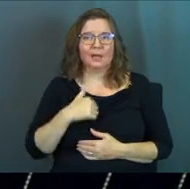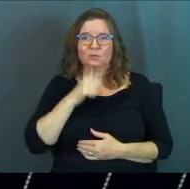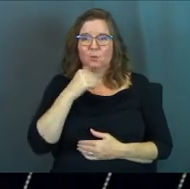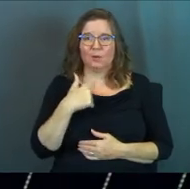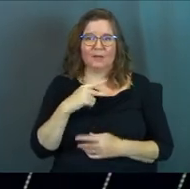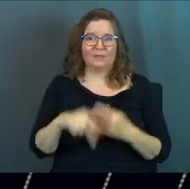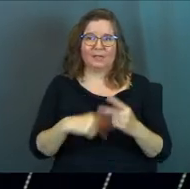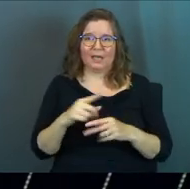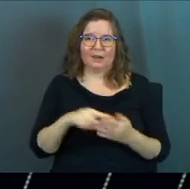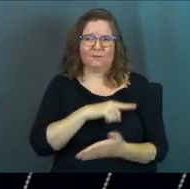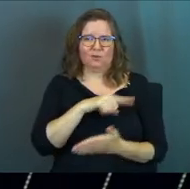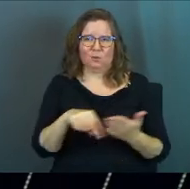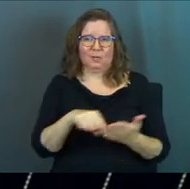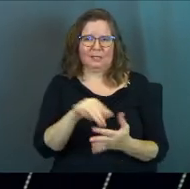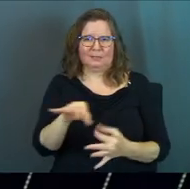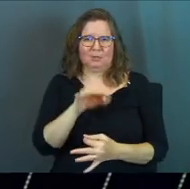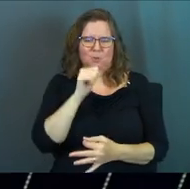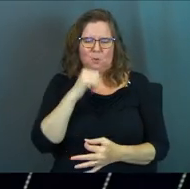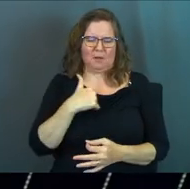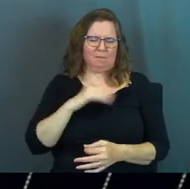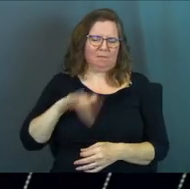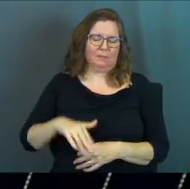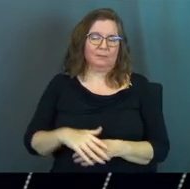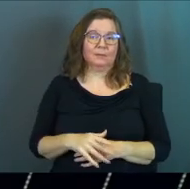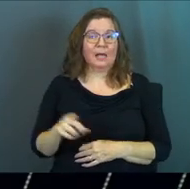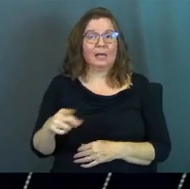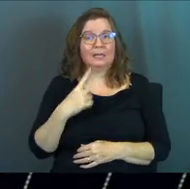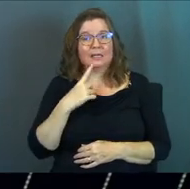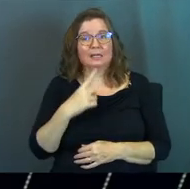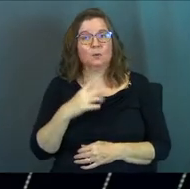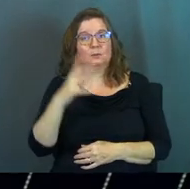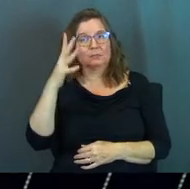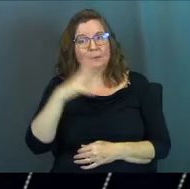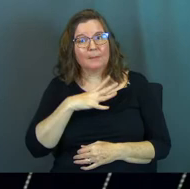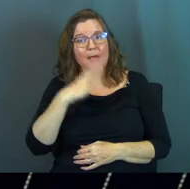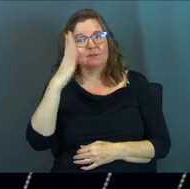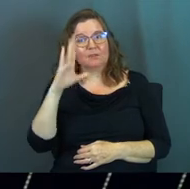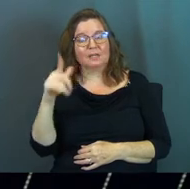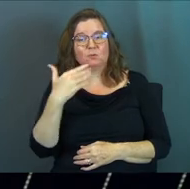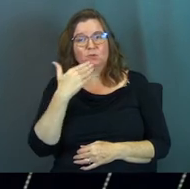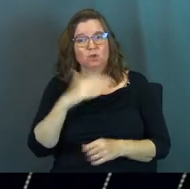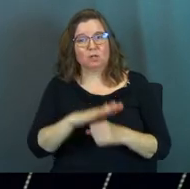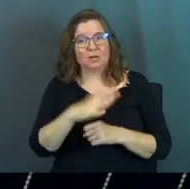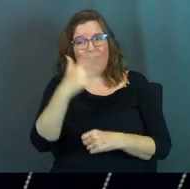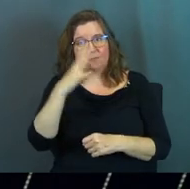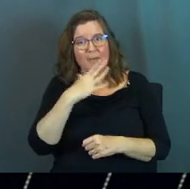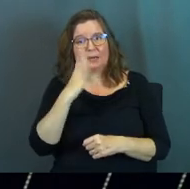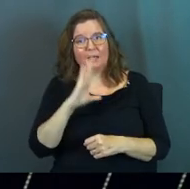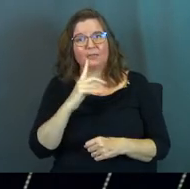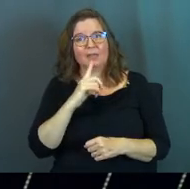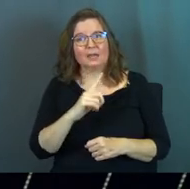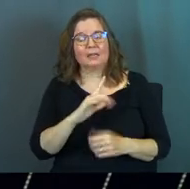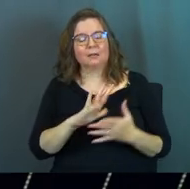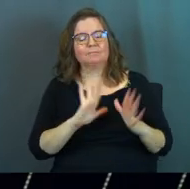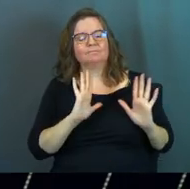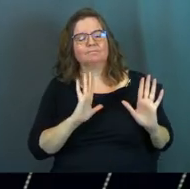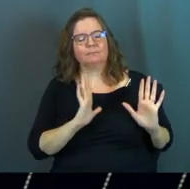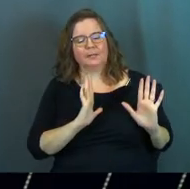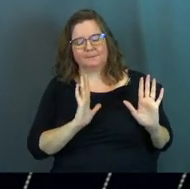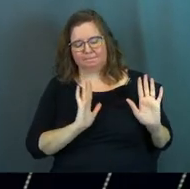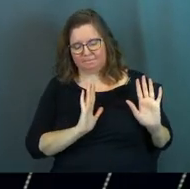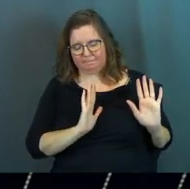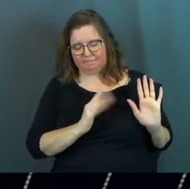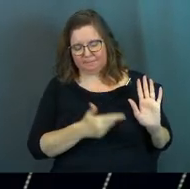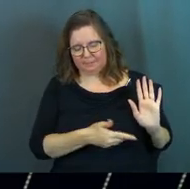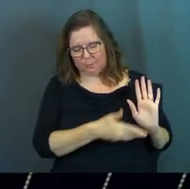I don't have that kind of critical spirit. And he was a man of God. He was good enough man of God that he kind of let me go.